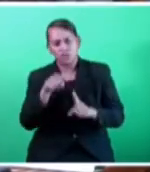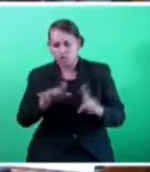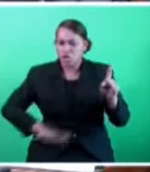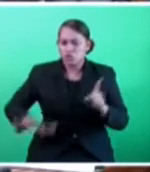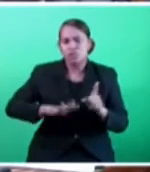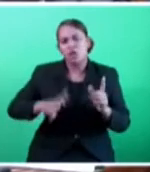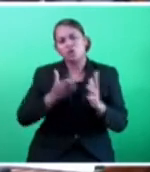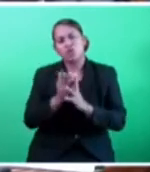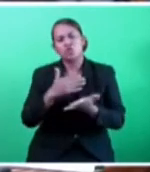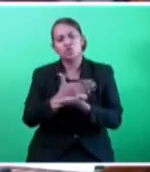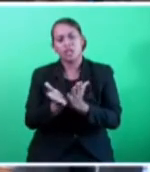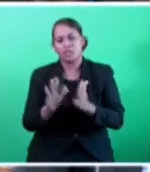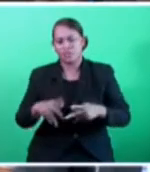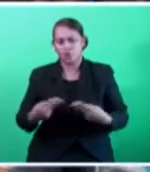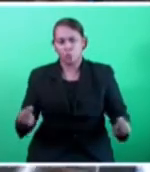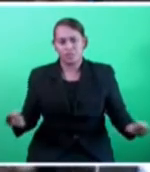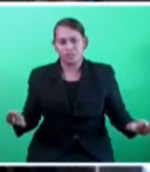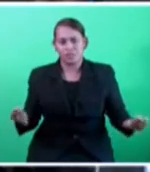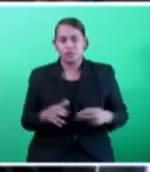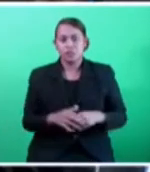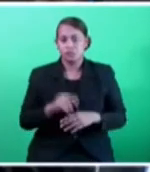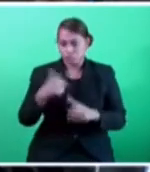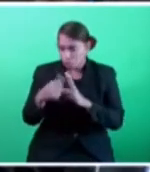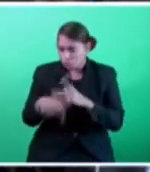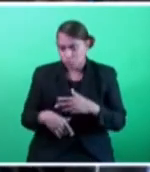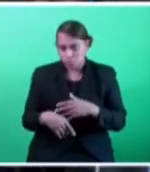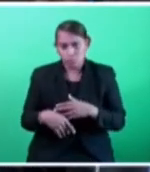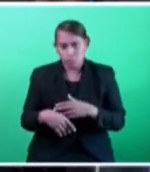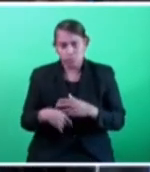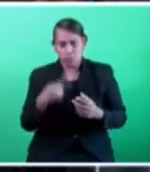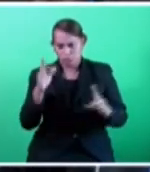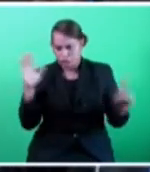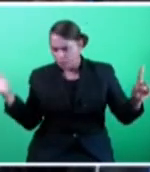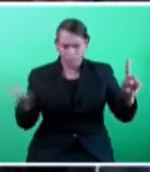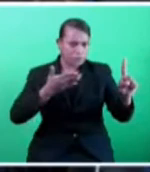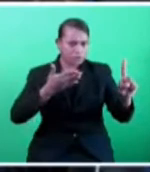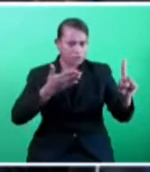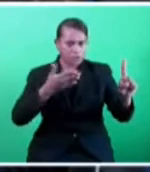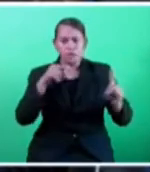Mr. Speaker says, this also in turn aligns to the Fiji's National Development Plan.